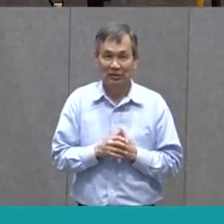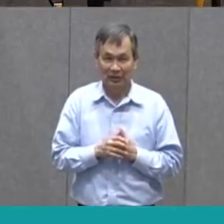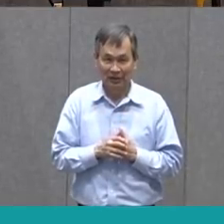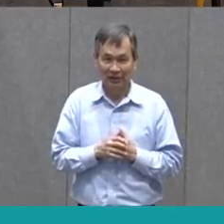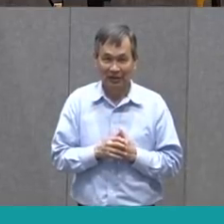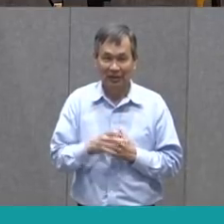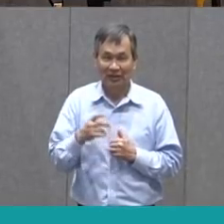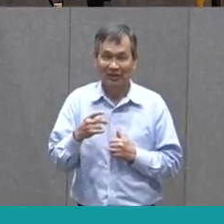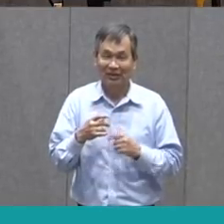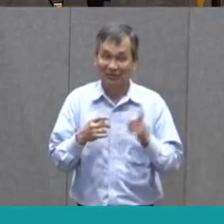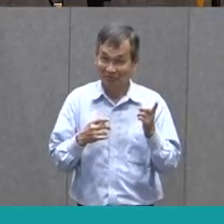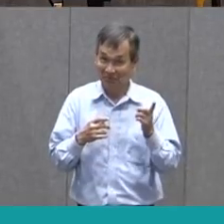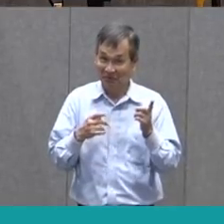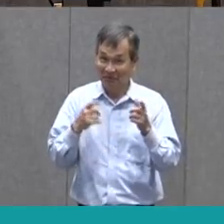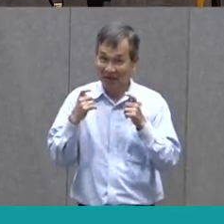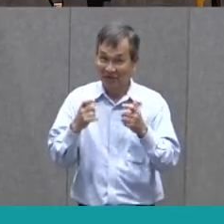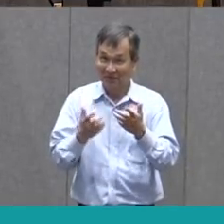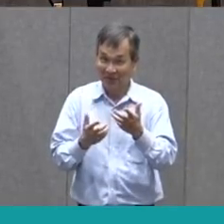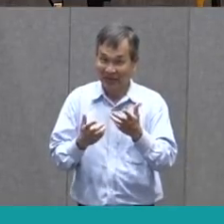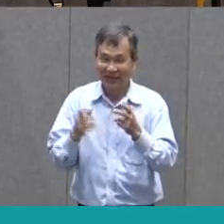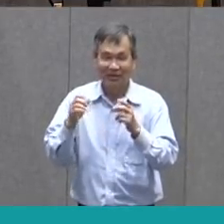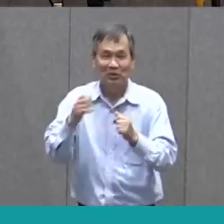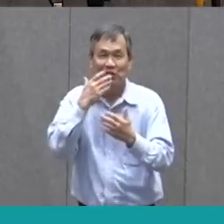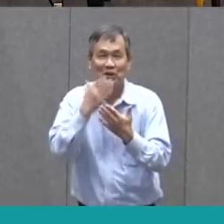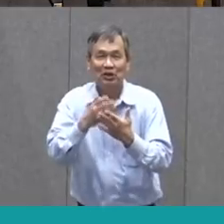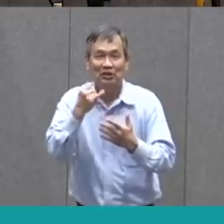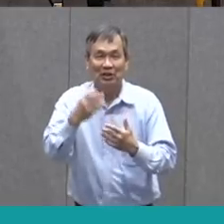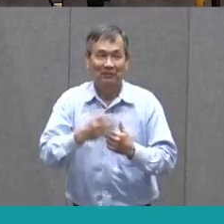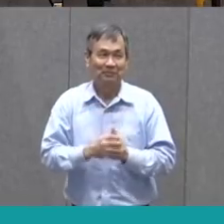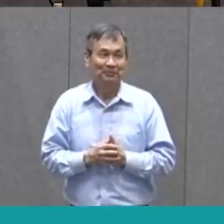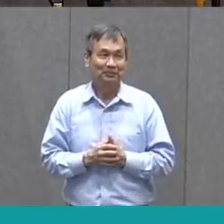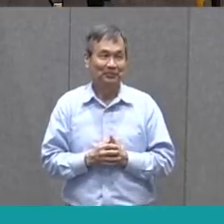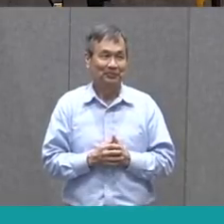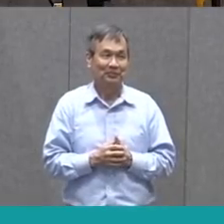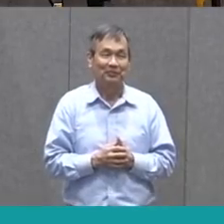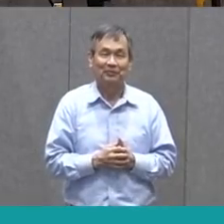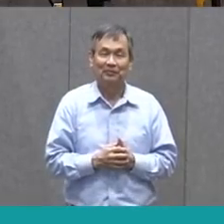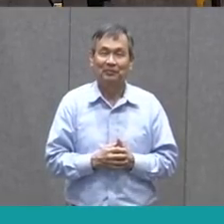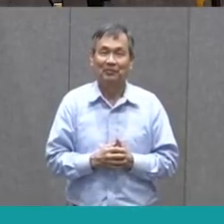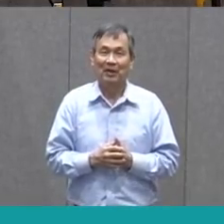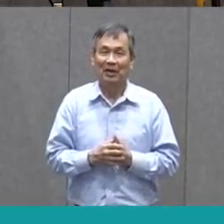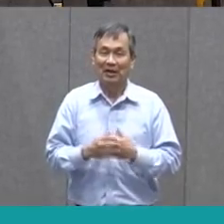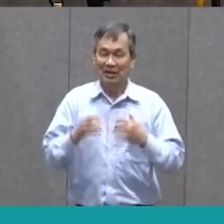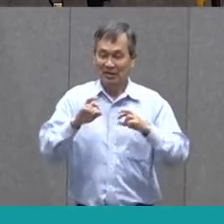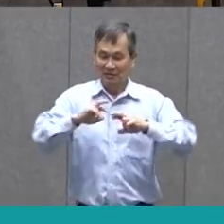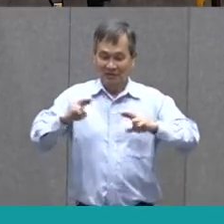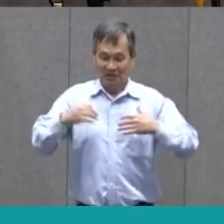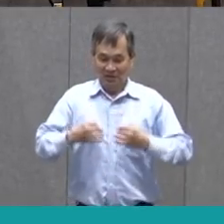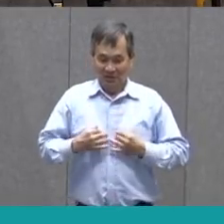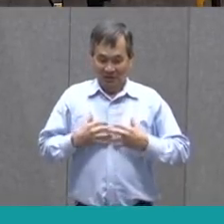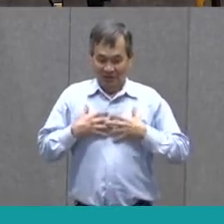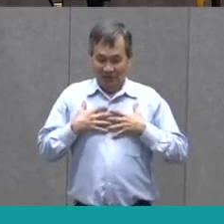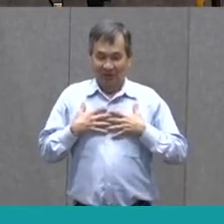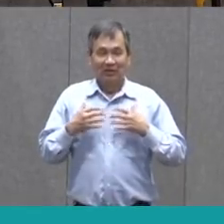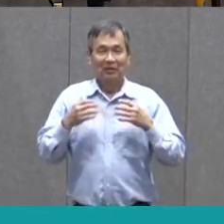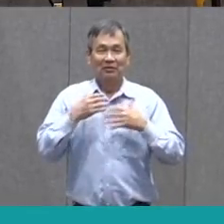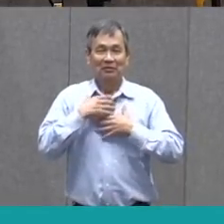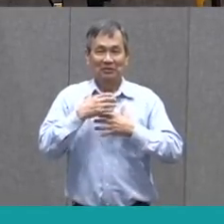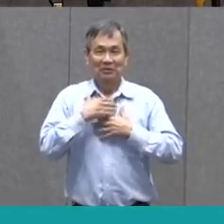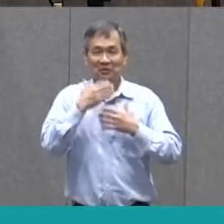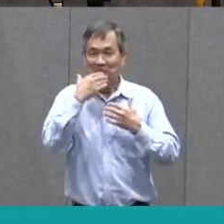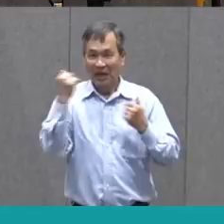-si-stent. Persistent. Nice job. Ooh, got my blood moving, some extra oxygen.